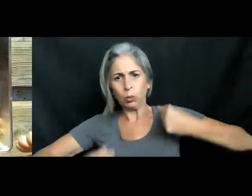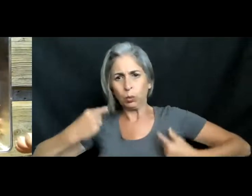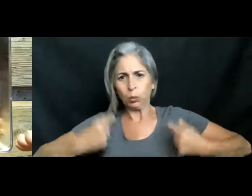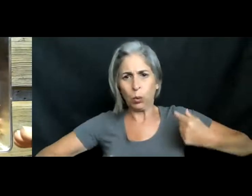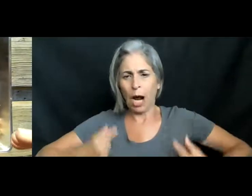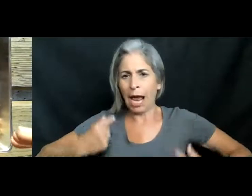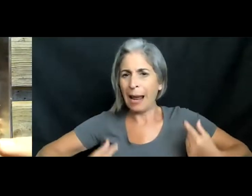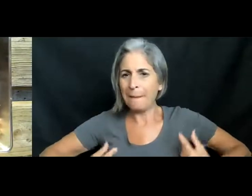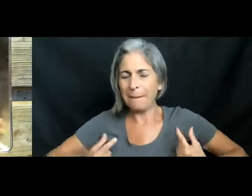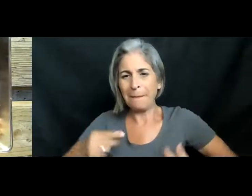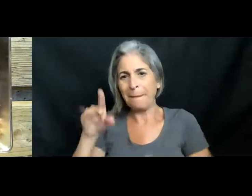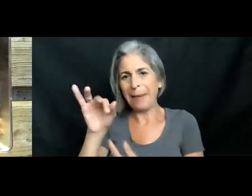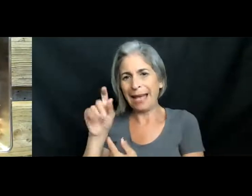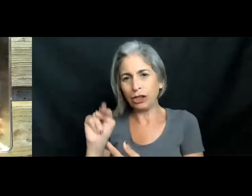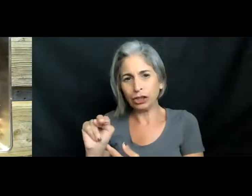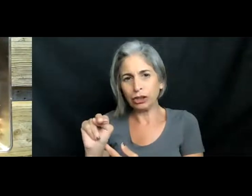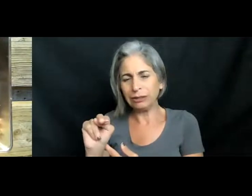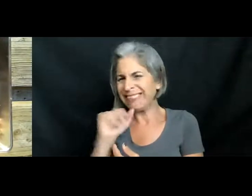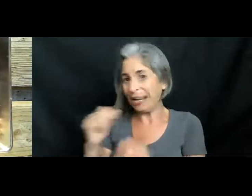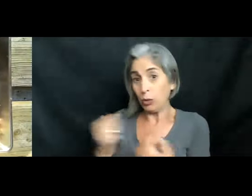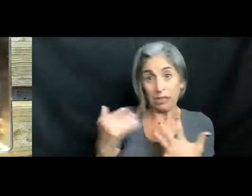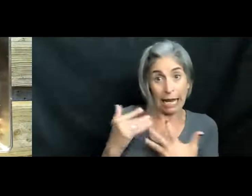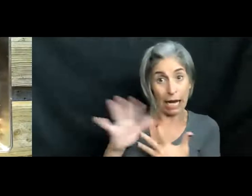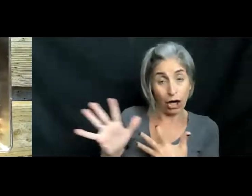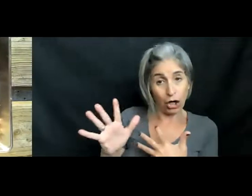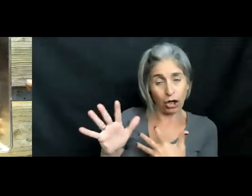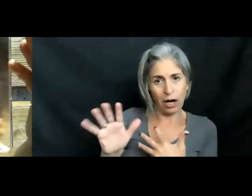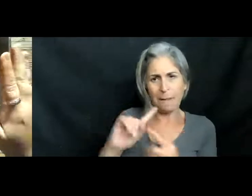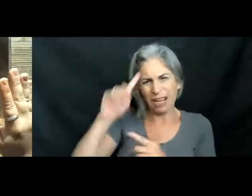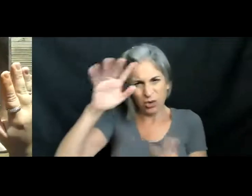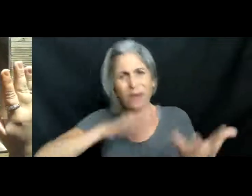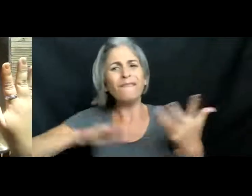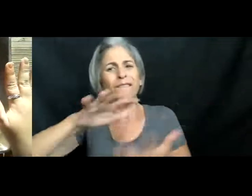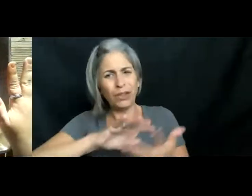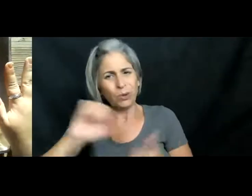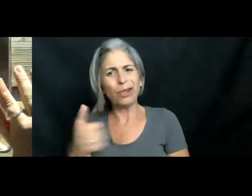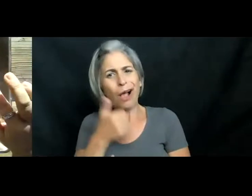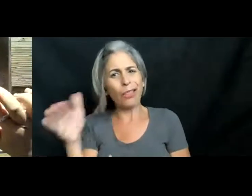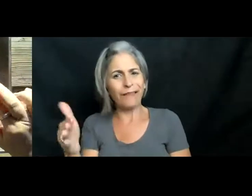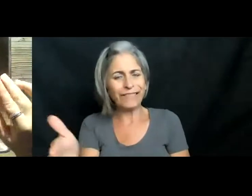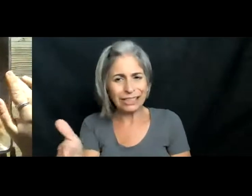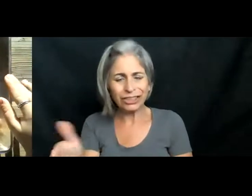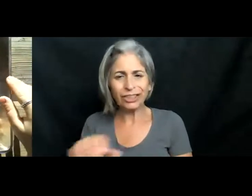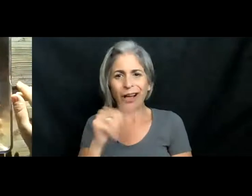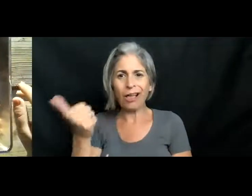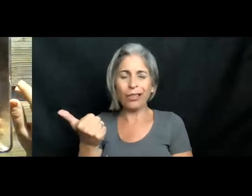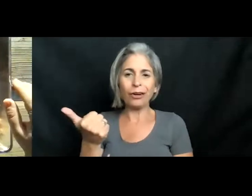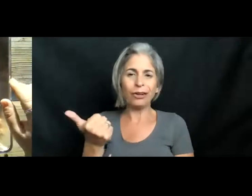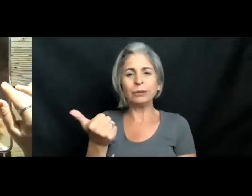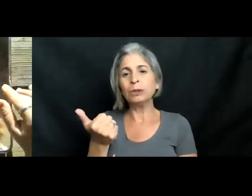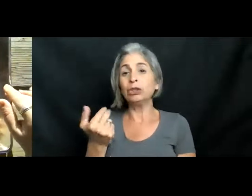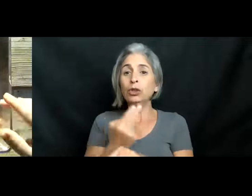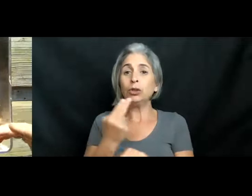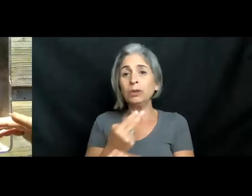scare off predators, but to just confuse them. So a lot of organisms will either try to blend in using